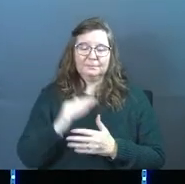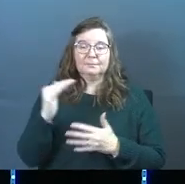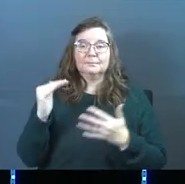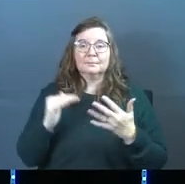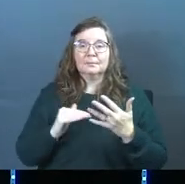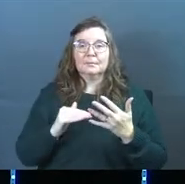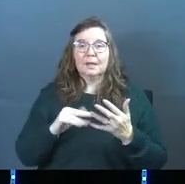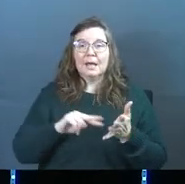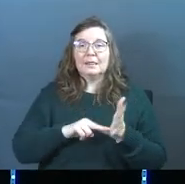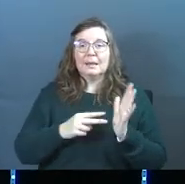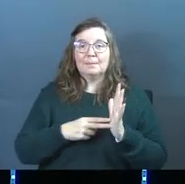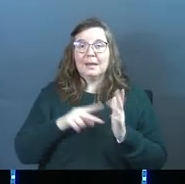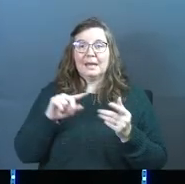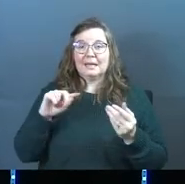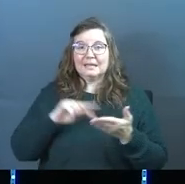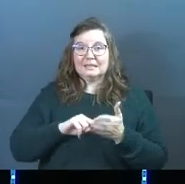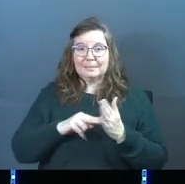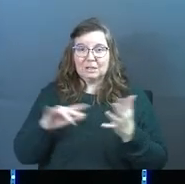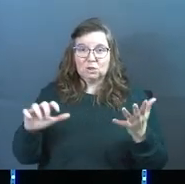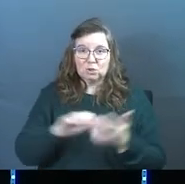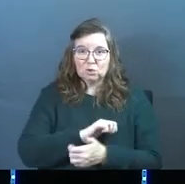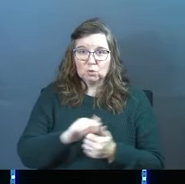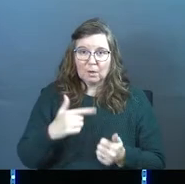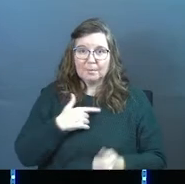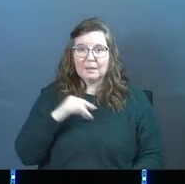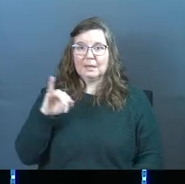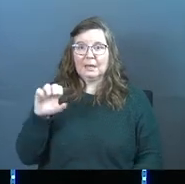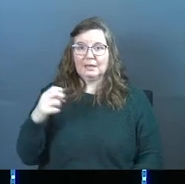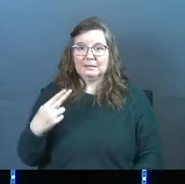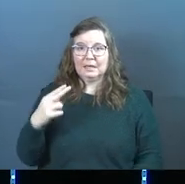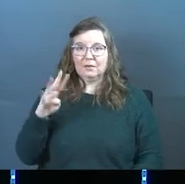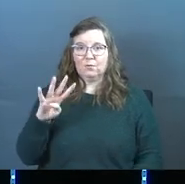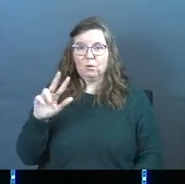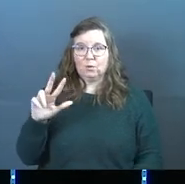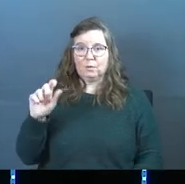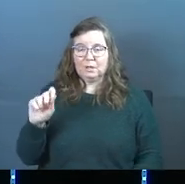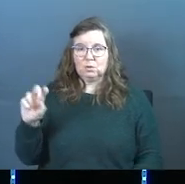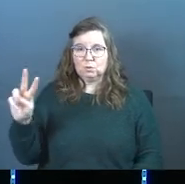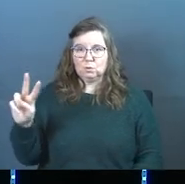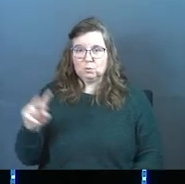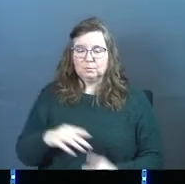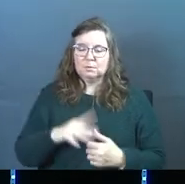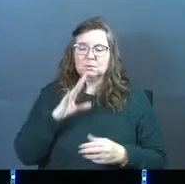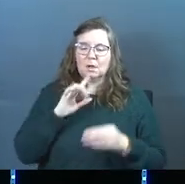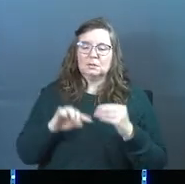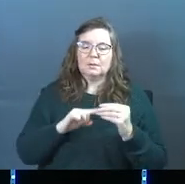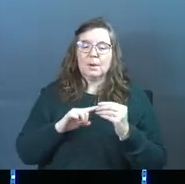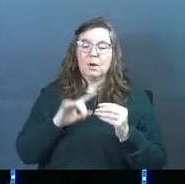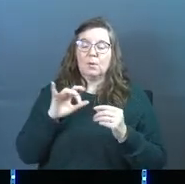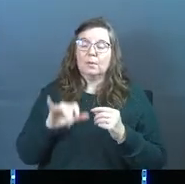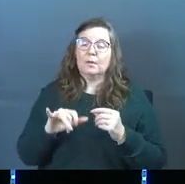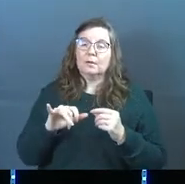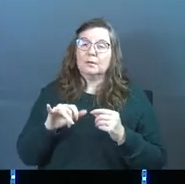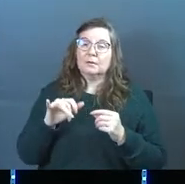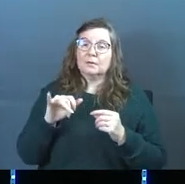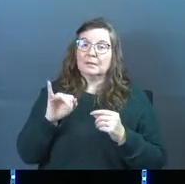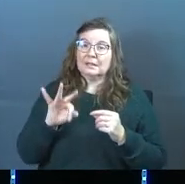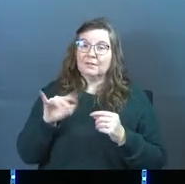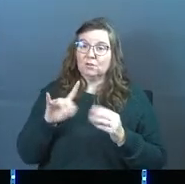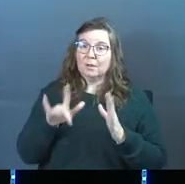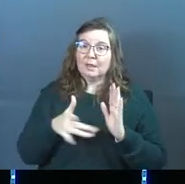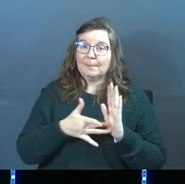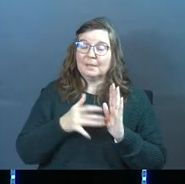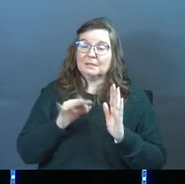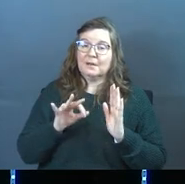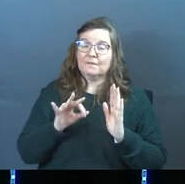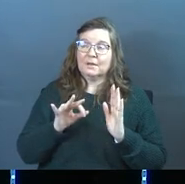Next, this pain is meant to destroy me. Isaiah 43, verse 2, talks about the fact that even if you're in